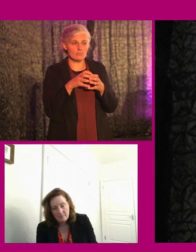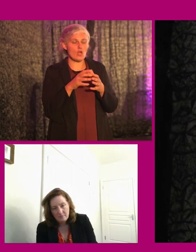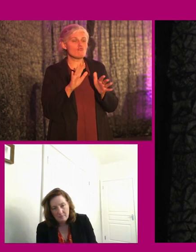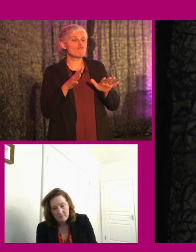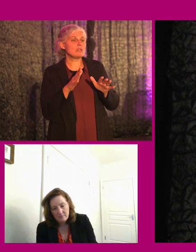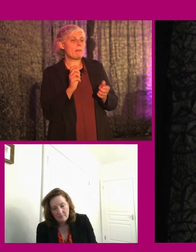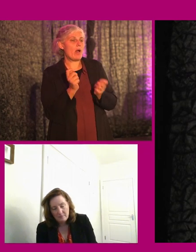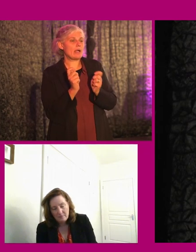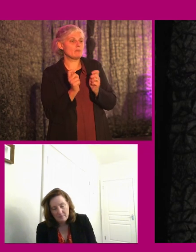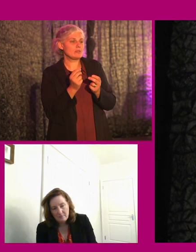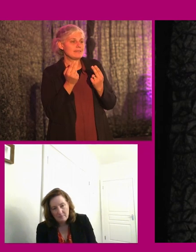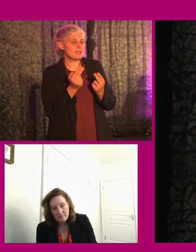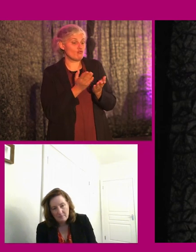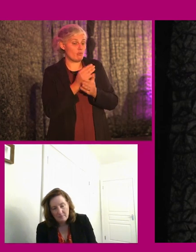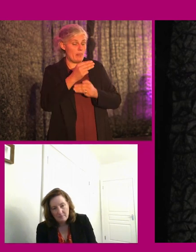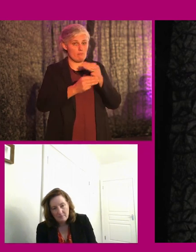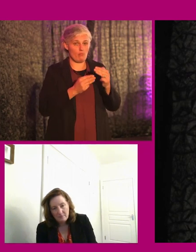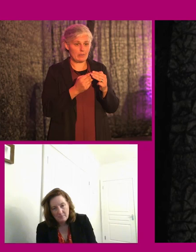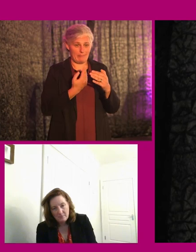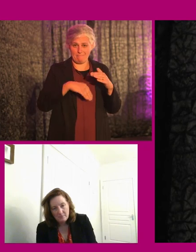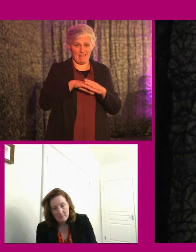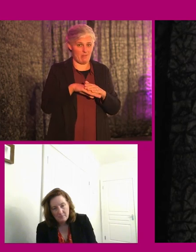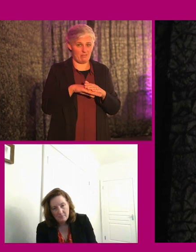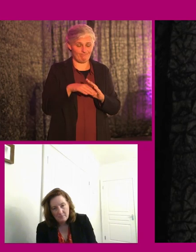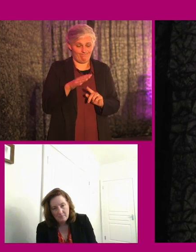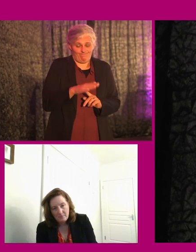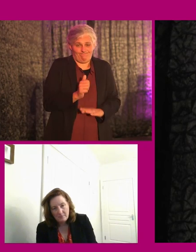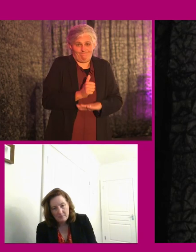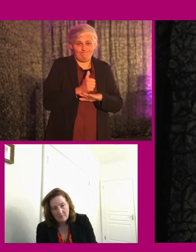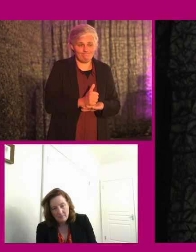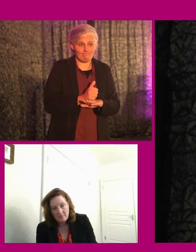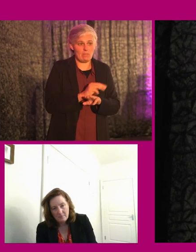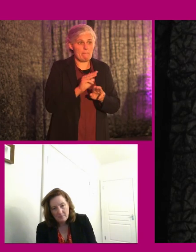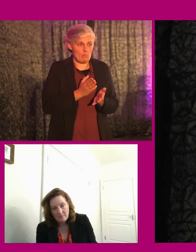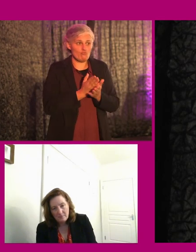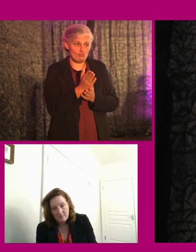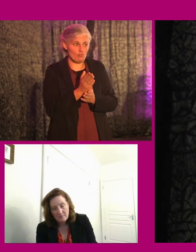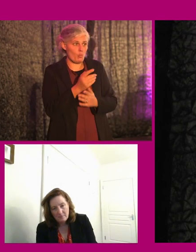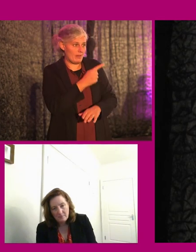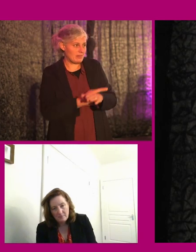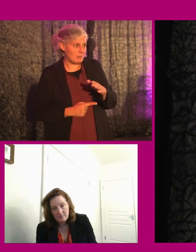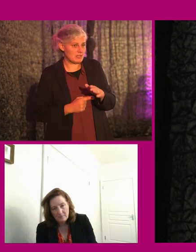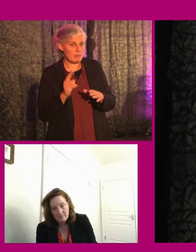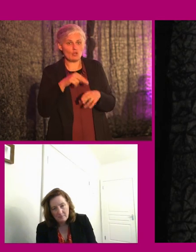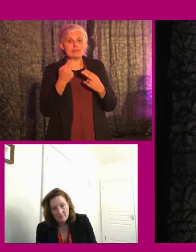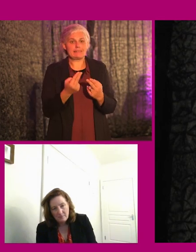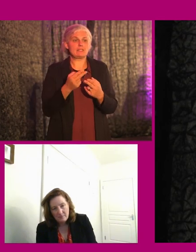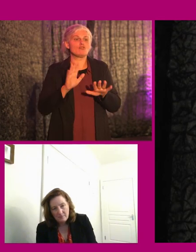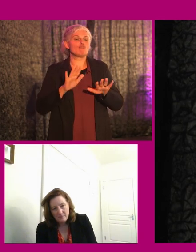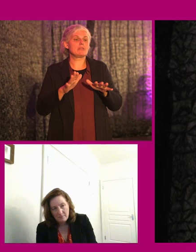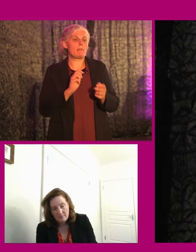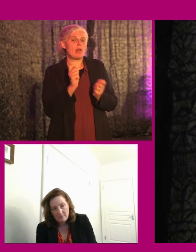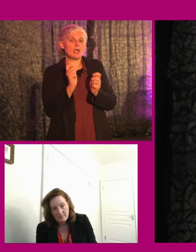requests during that process are minimal as well. So lots of people are coming through who have disabilities, but don't require reasonable accommodation